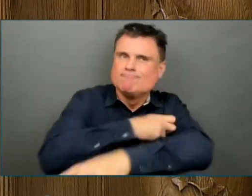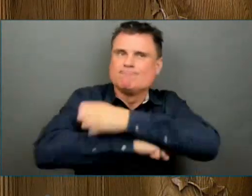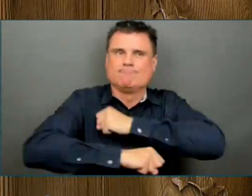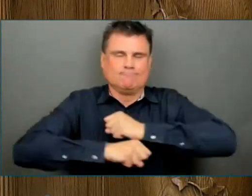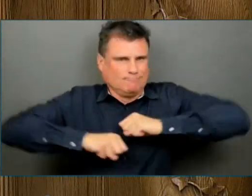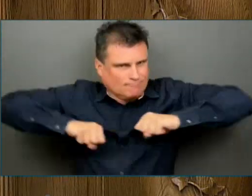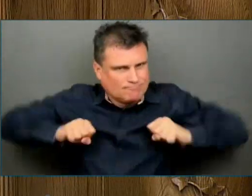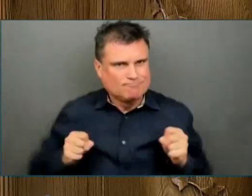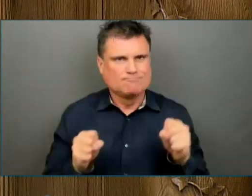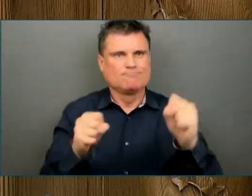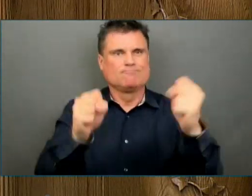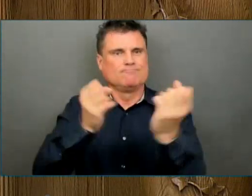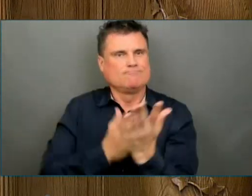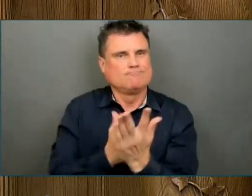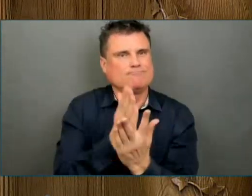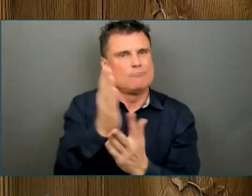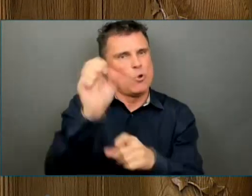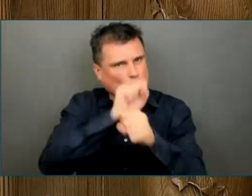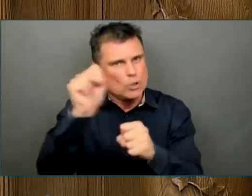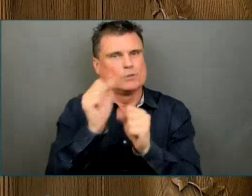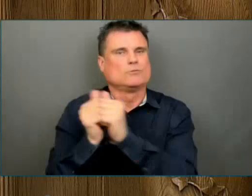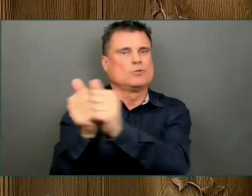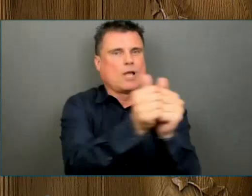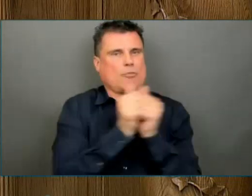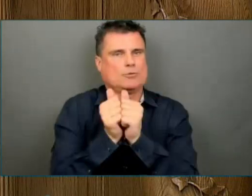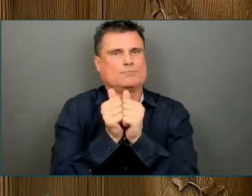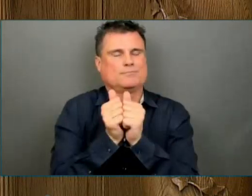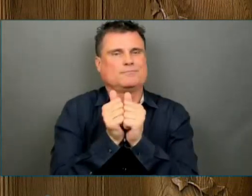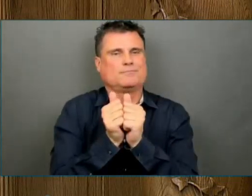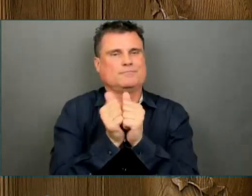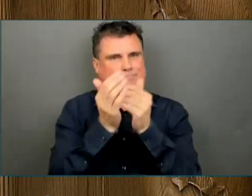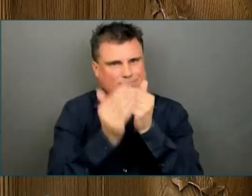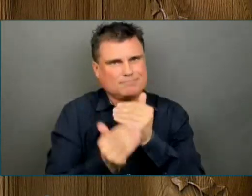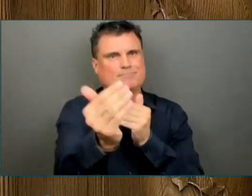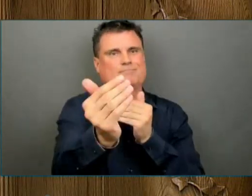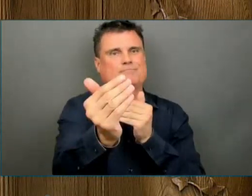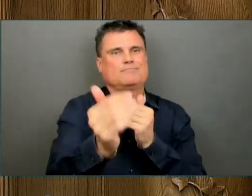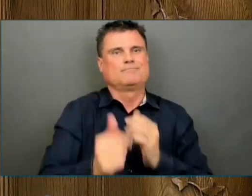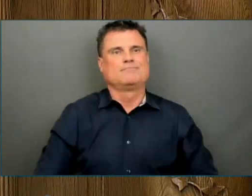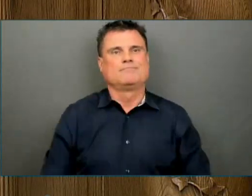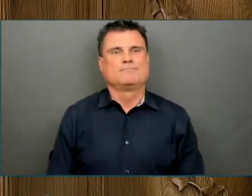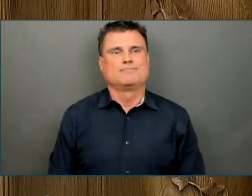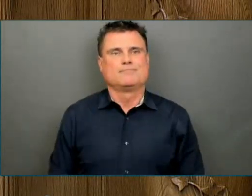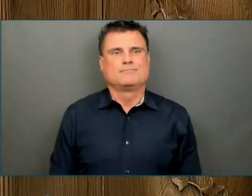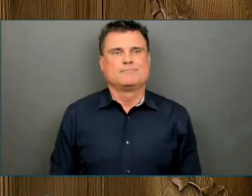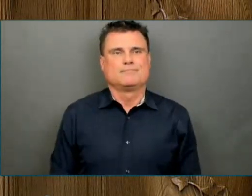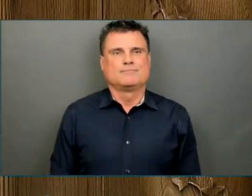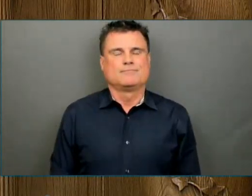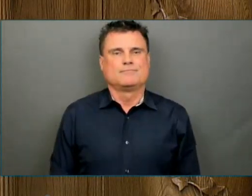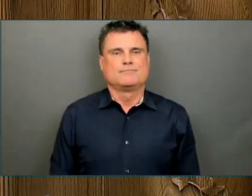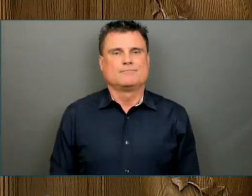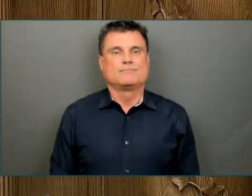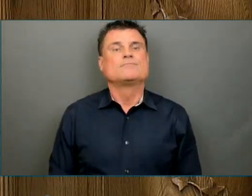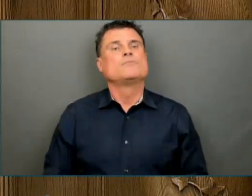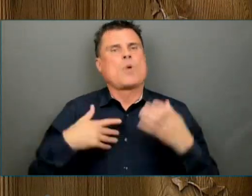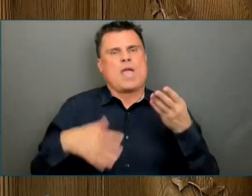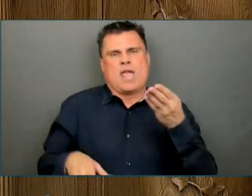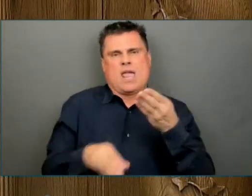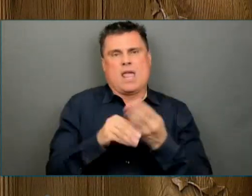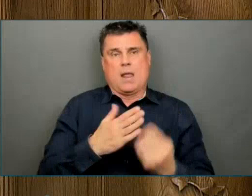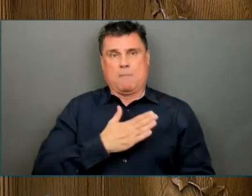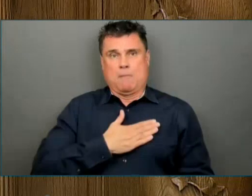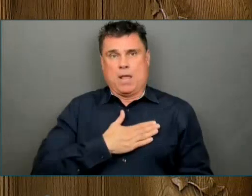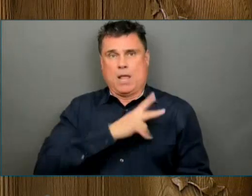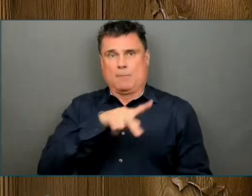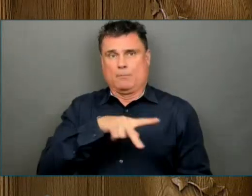And finally, I will add my personal thanks to all British Columbians for the generosity, compassion